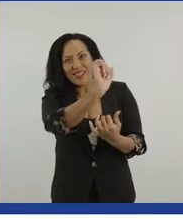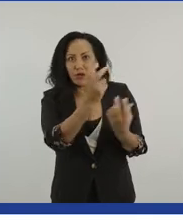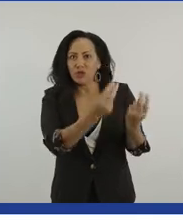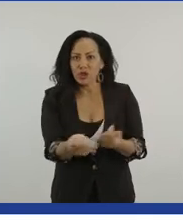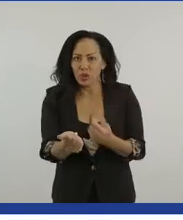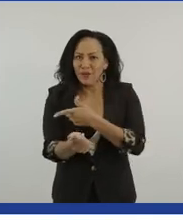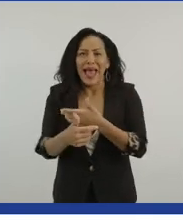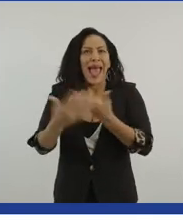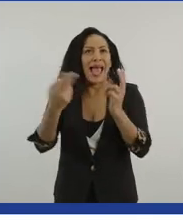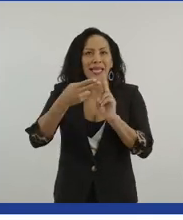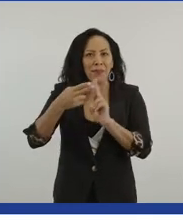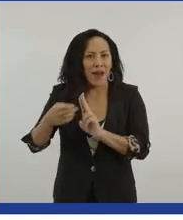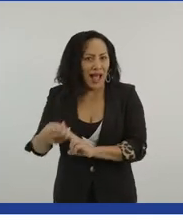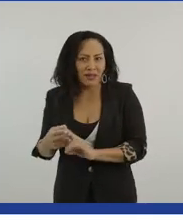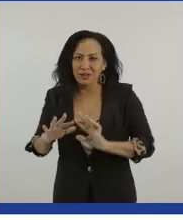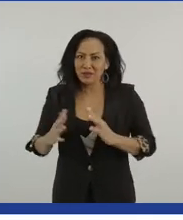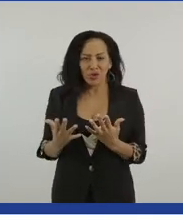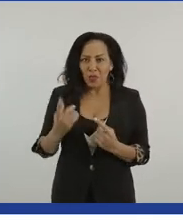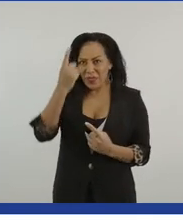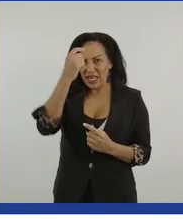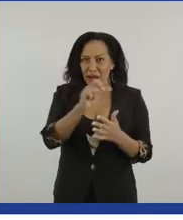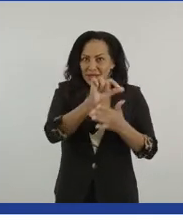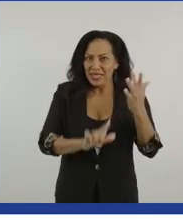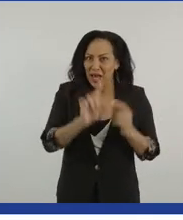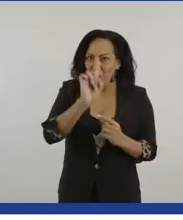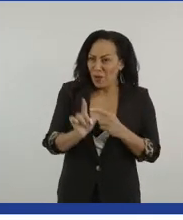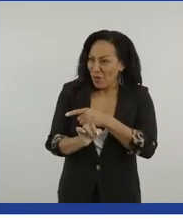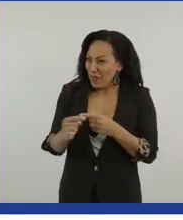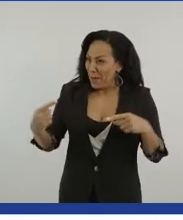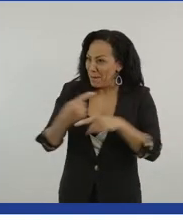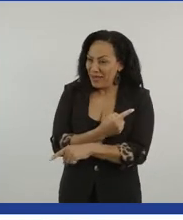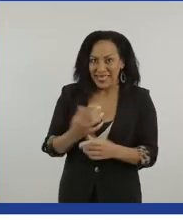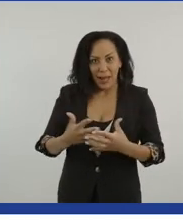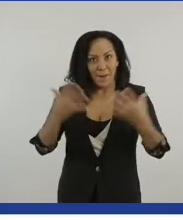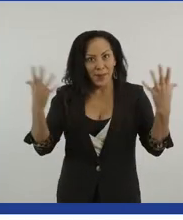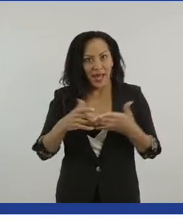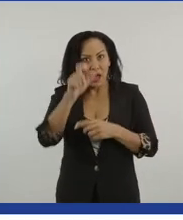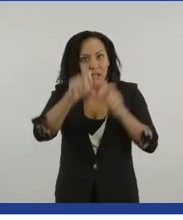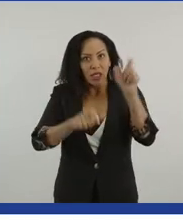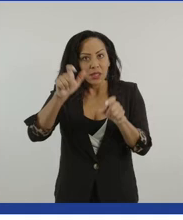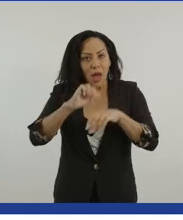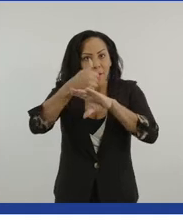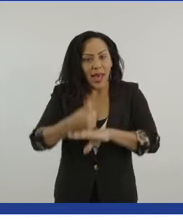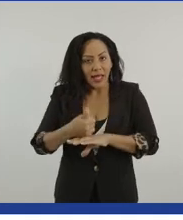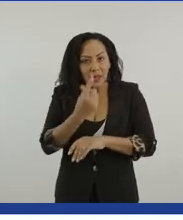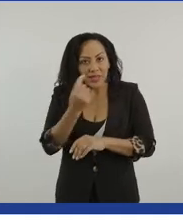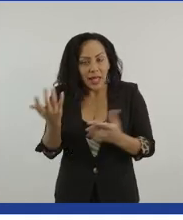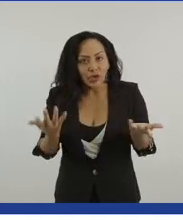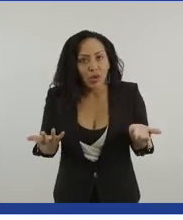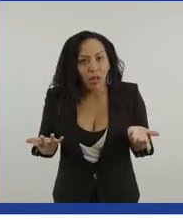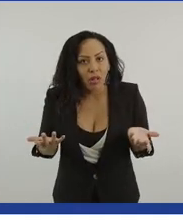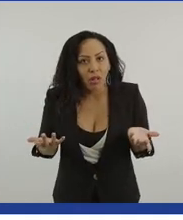taking account that kind of views of disabled people is missing, you know, a massive customer base and potential. Sure. And